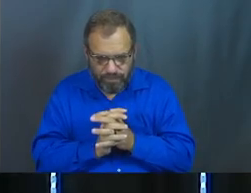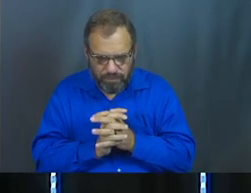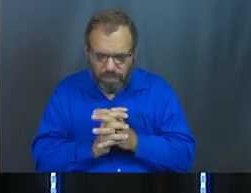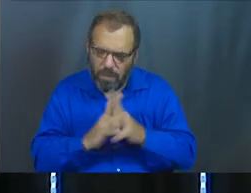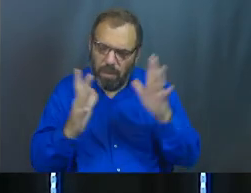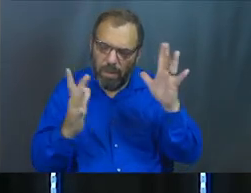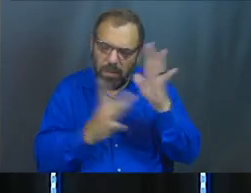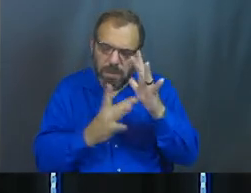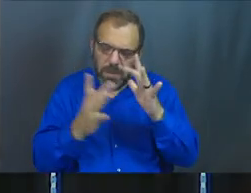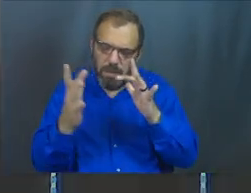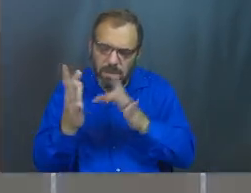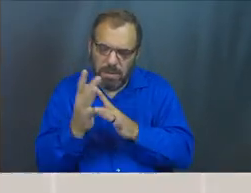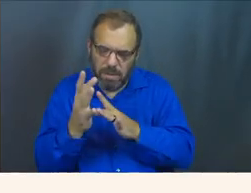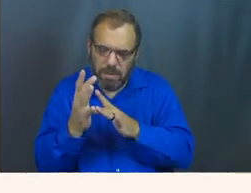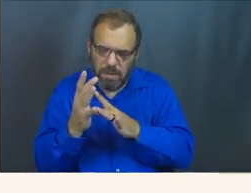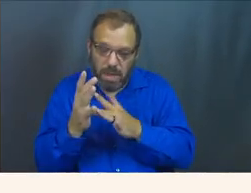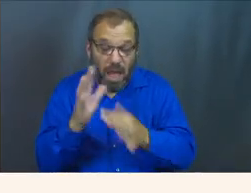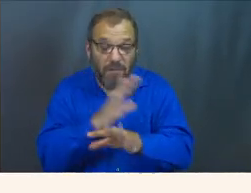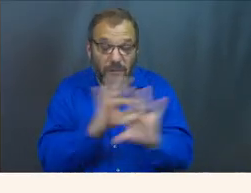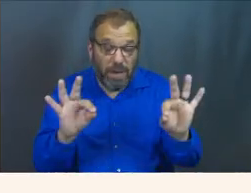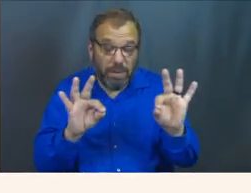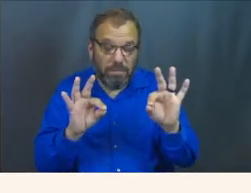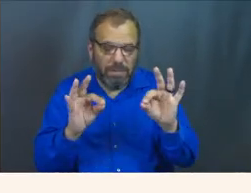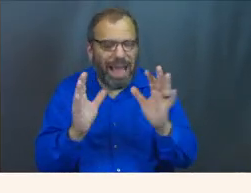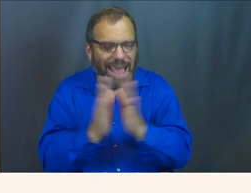Jesus, I ask for freedom from our past.